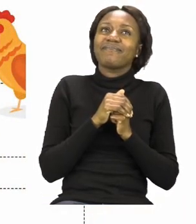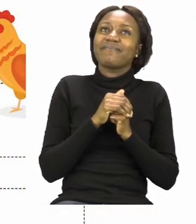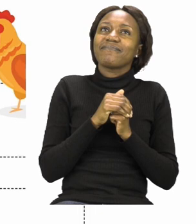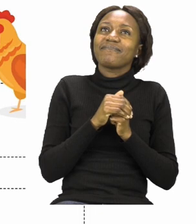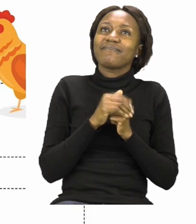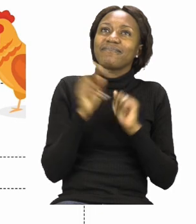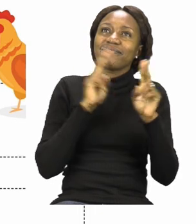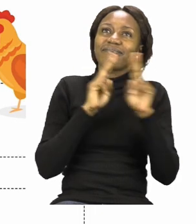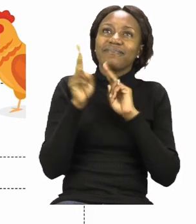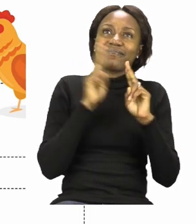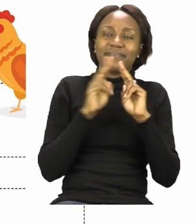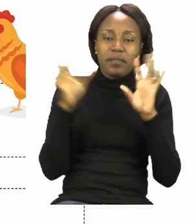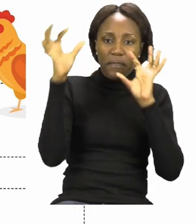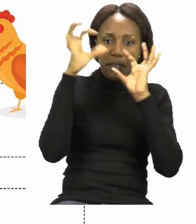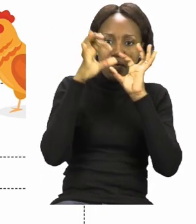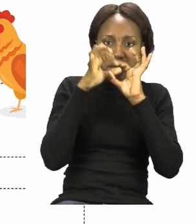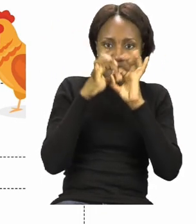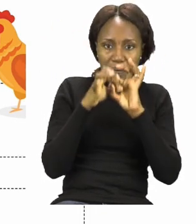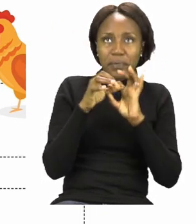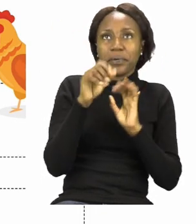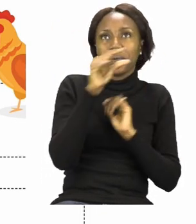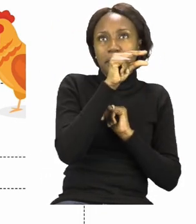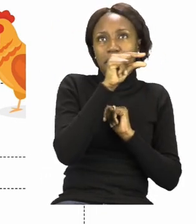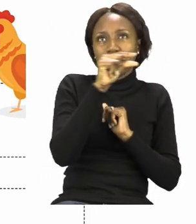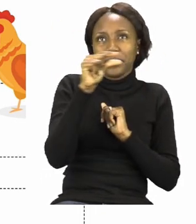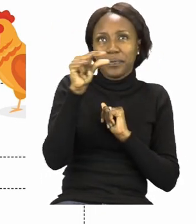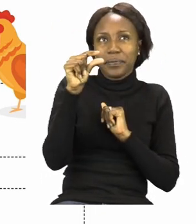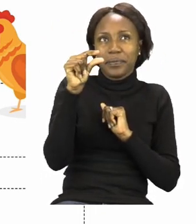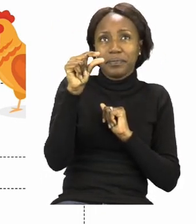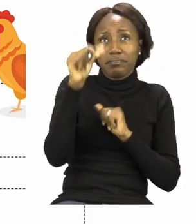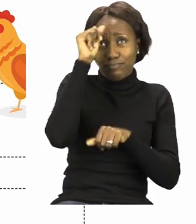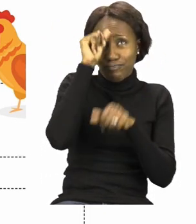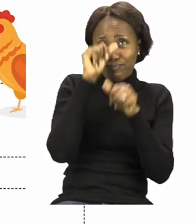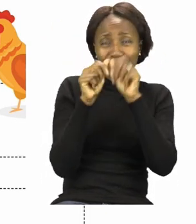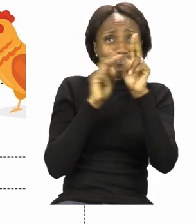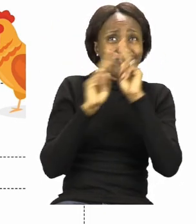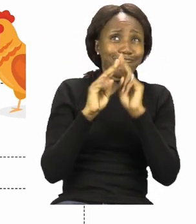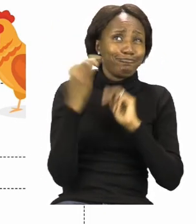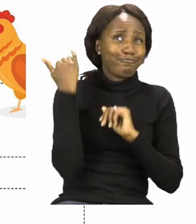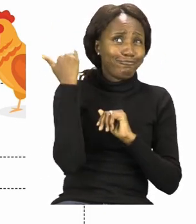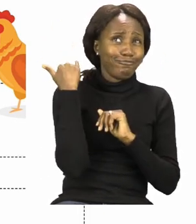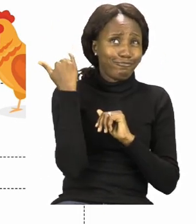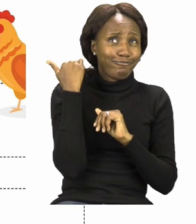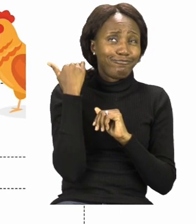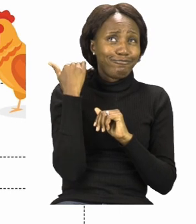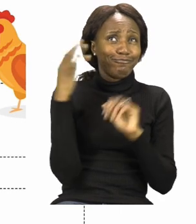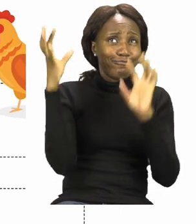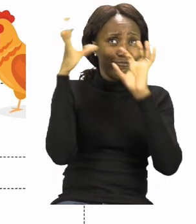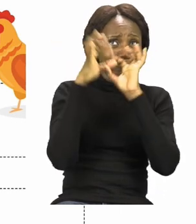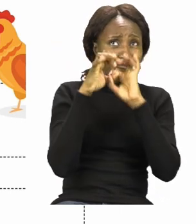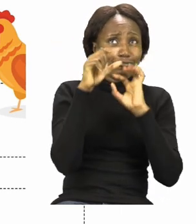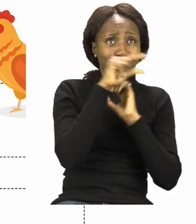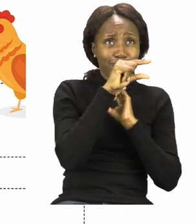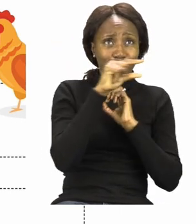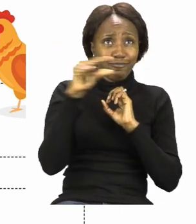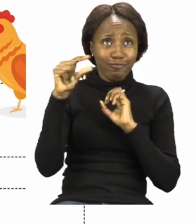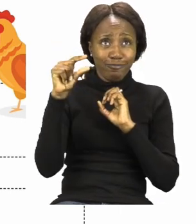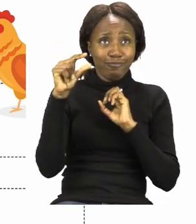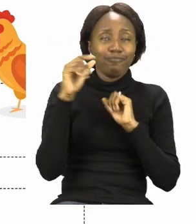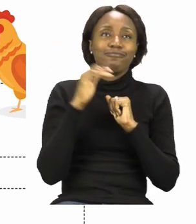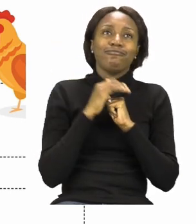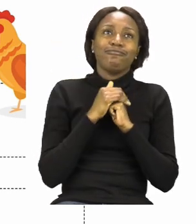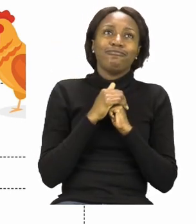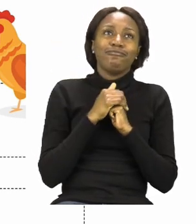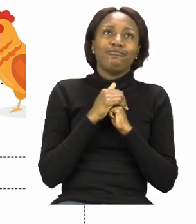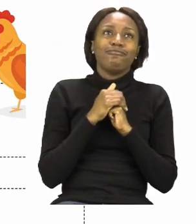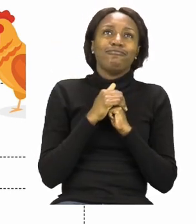doing conjunctions. Now, we already talked about conjunctions. We said a conjunction is a word that